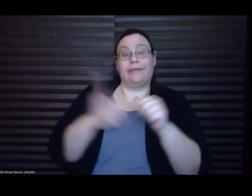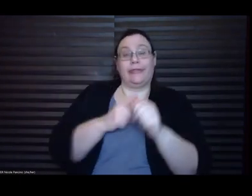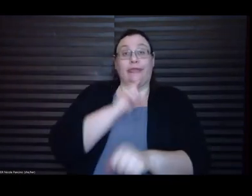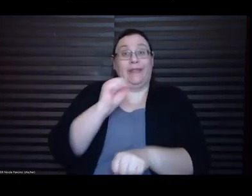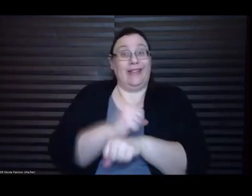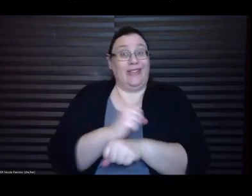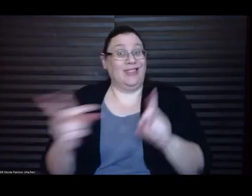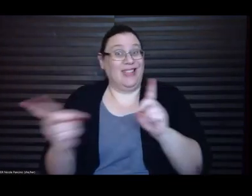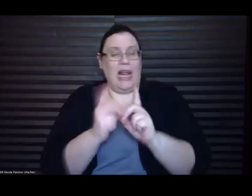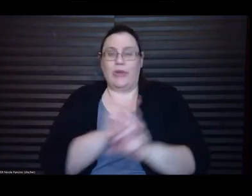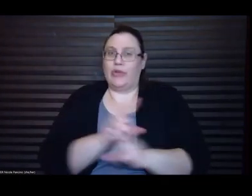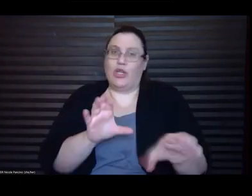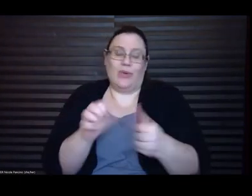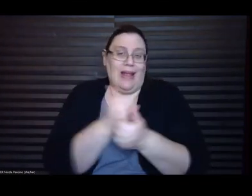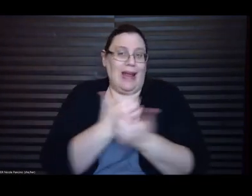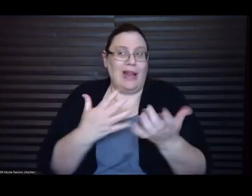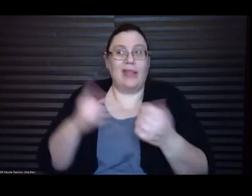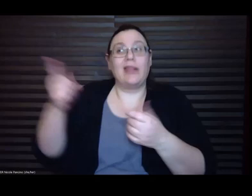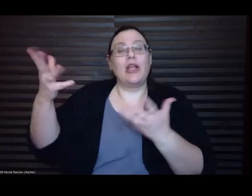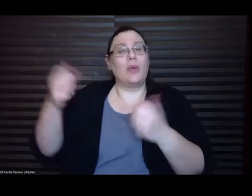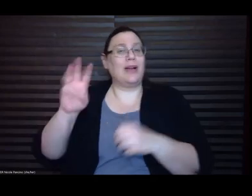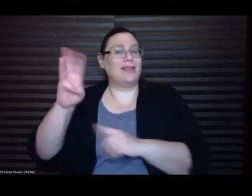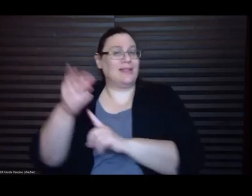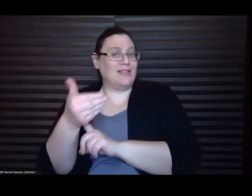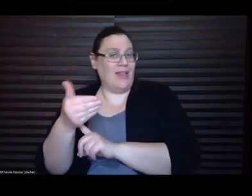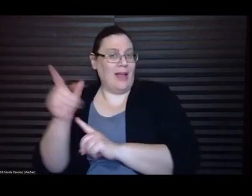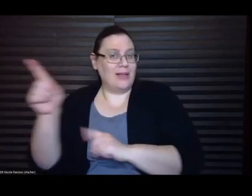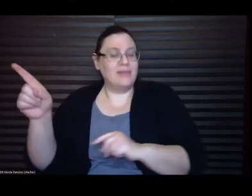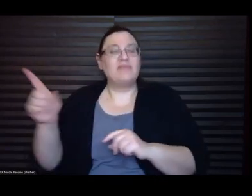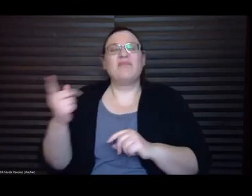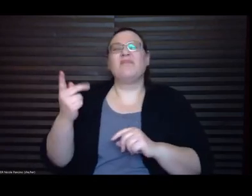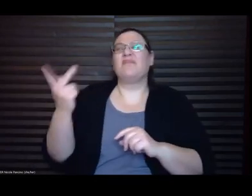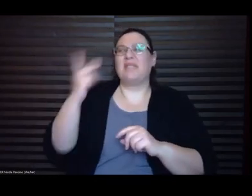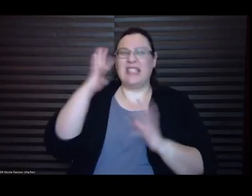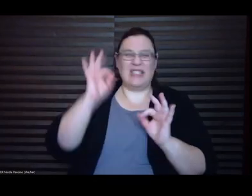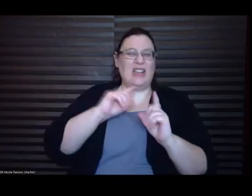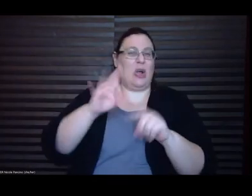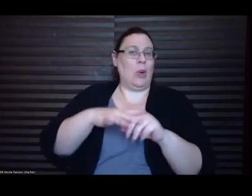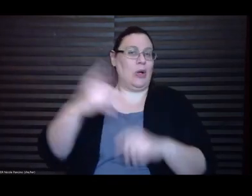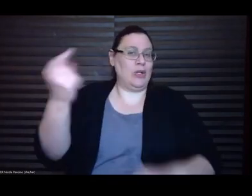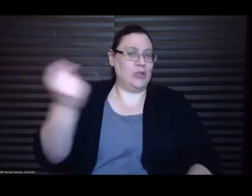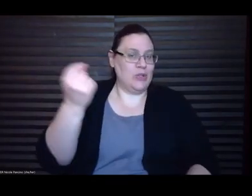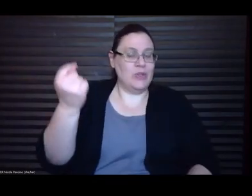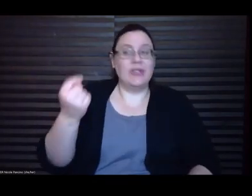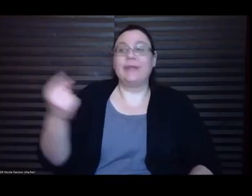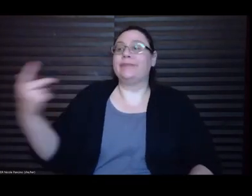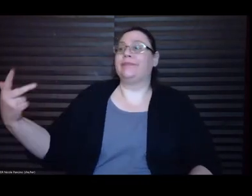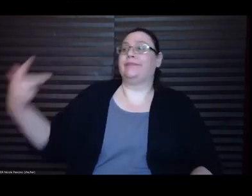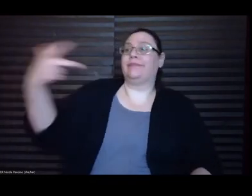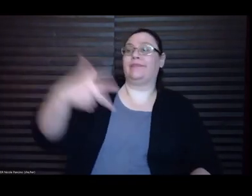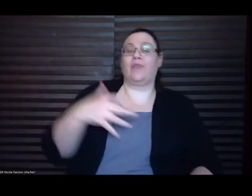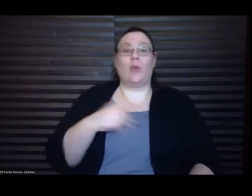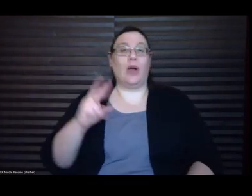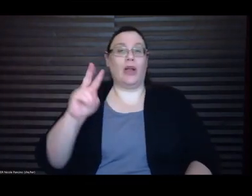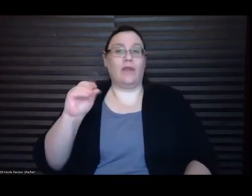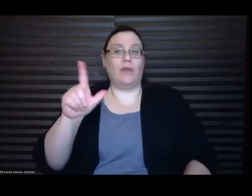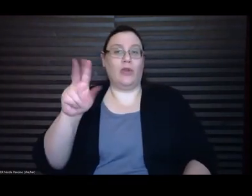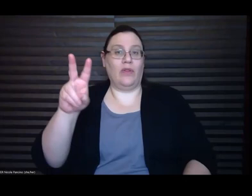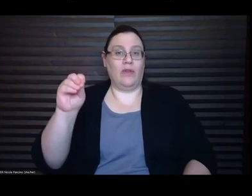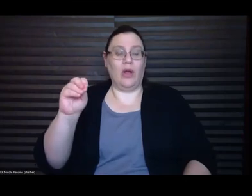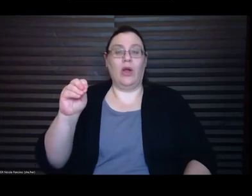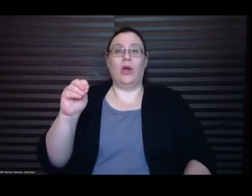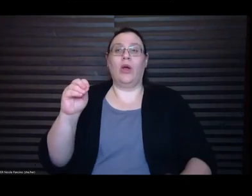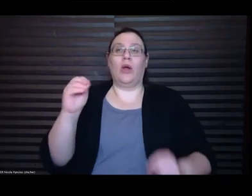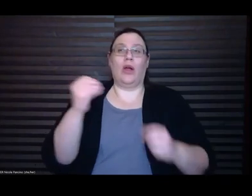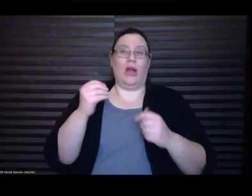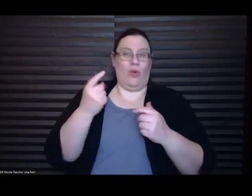decide to go on a Tuesday. When he rolls up in his white Volvo, I've only made it to the part of my pre-date routine where I try to find the most appropriate laugh. I